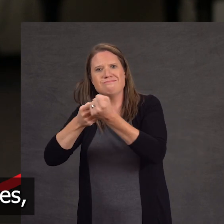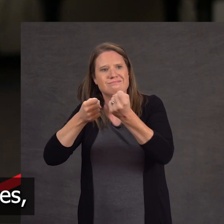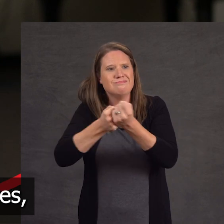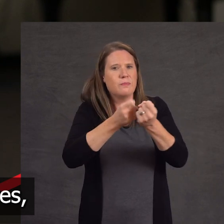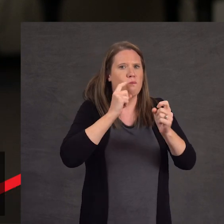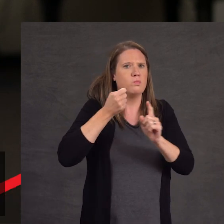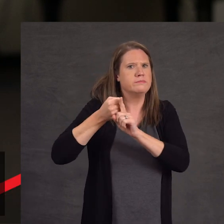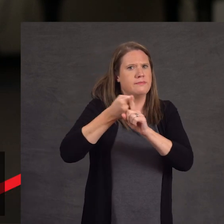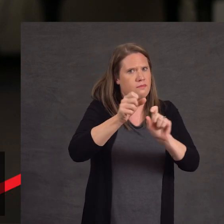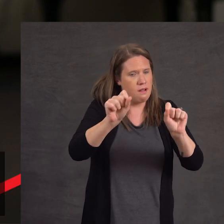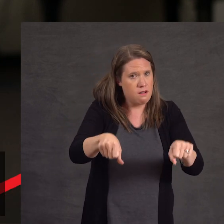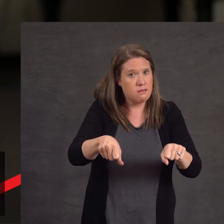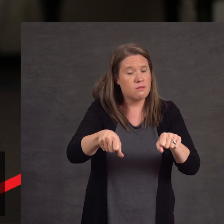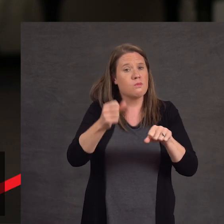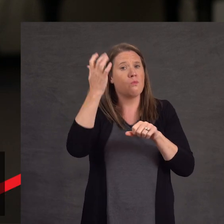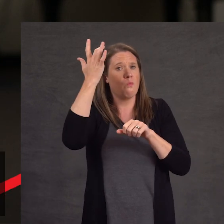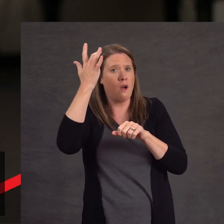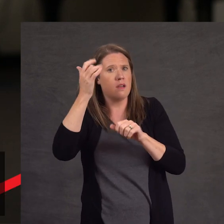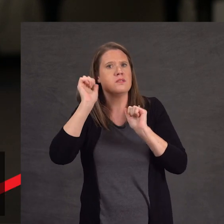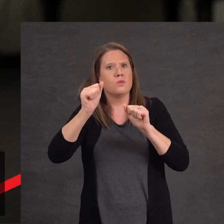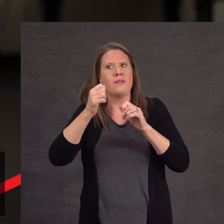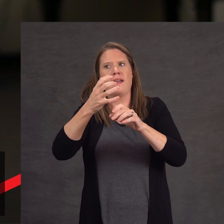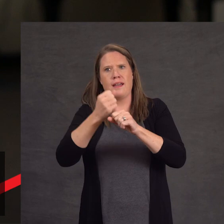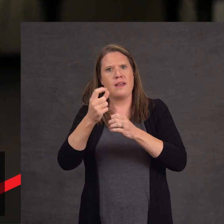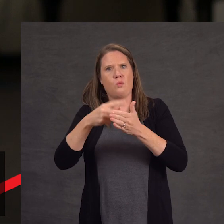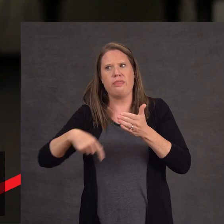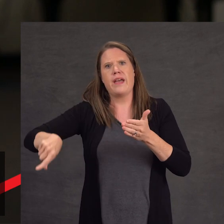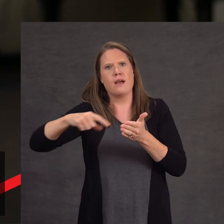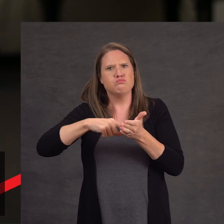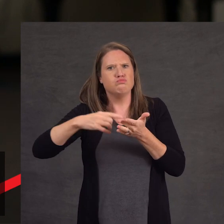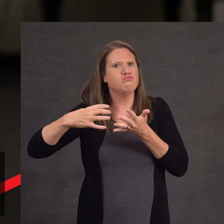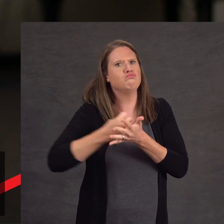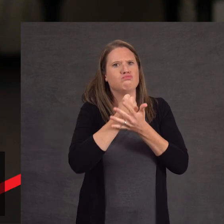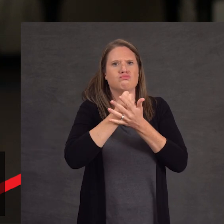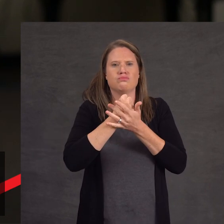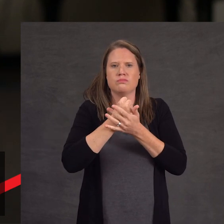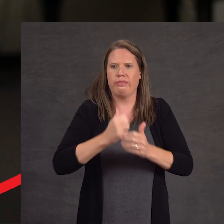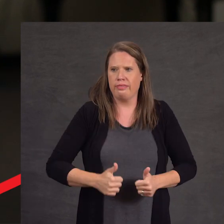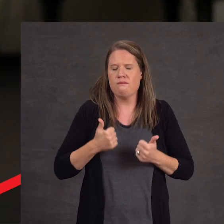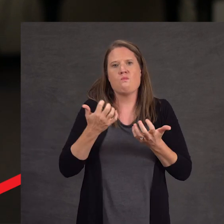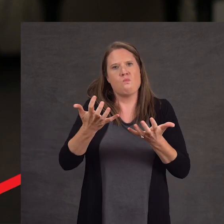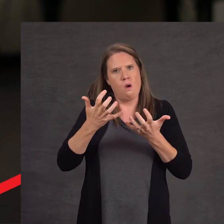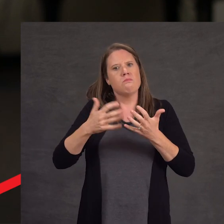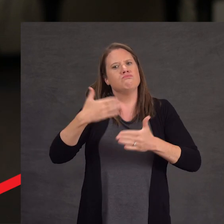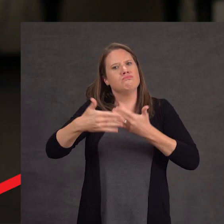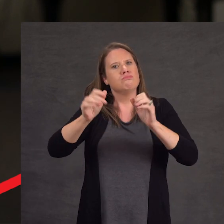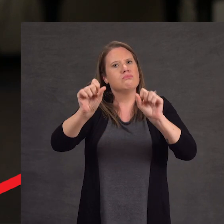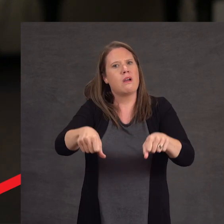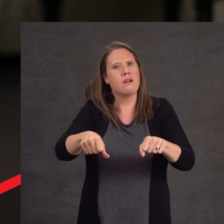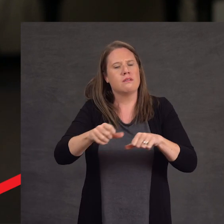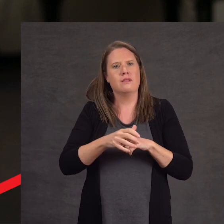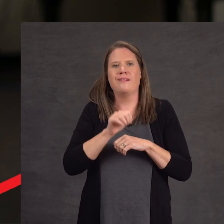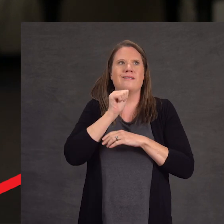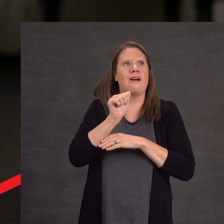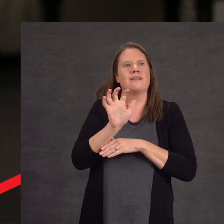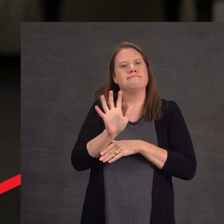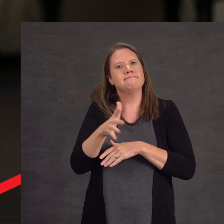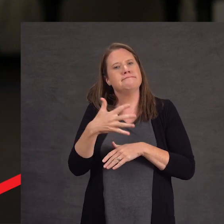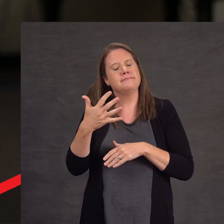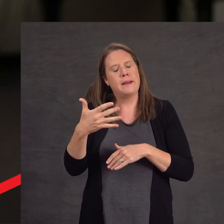themselves so that they get what they deserve in life without without being